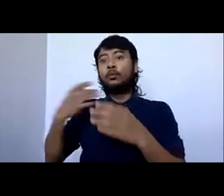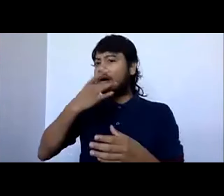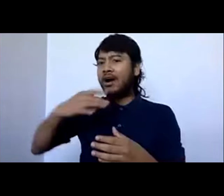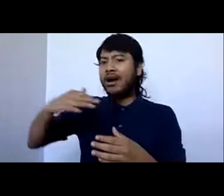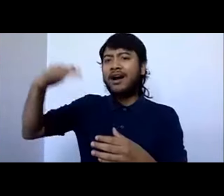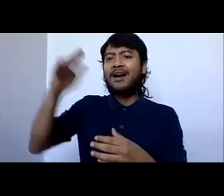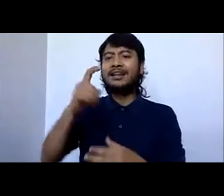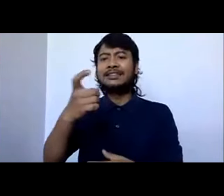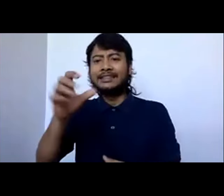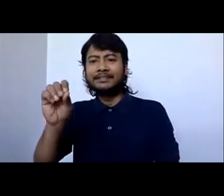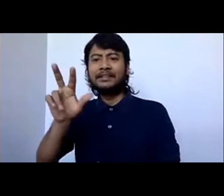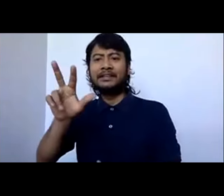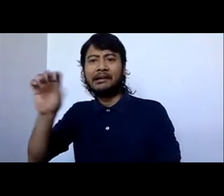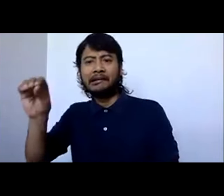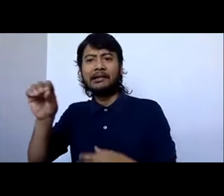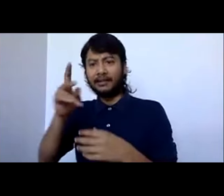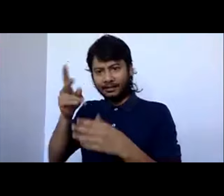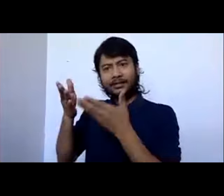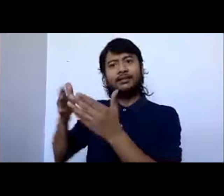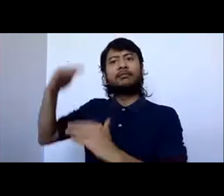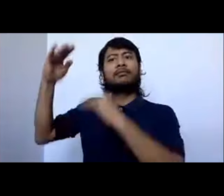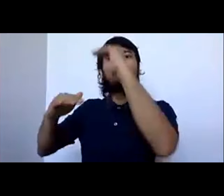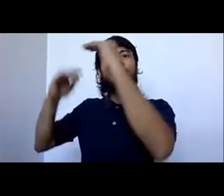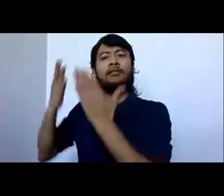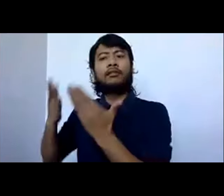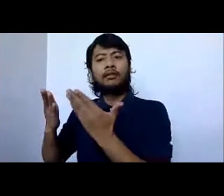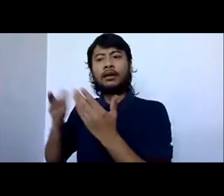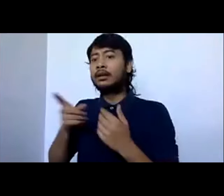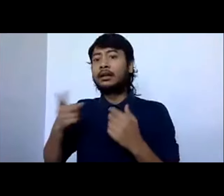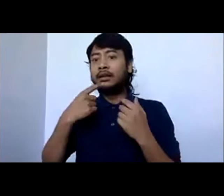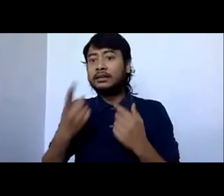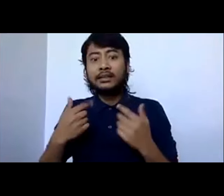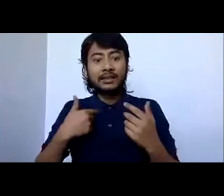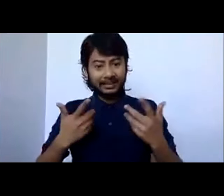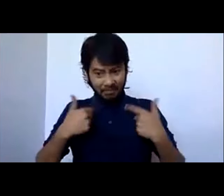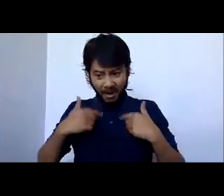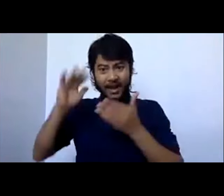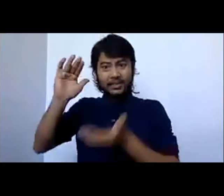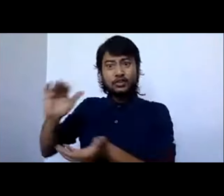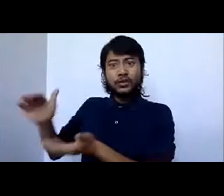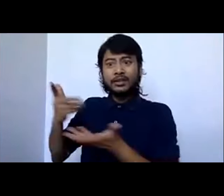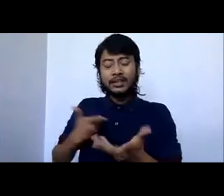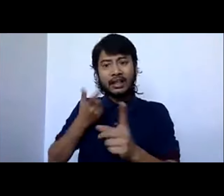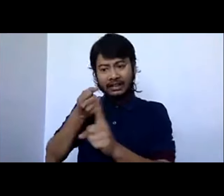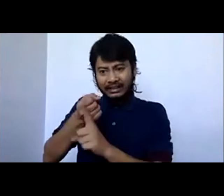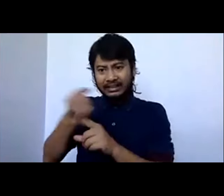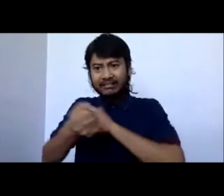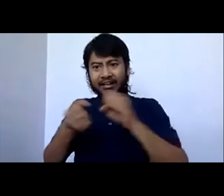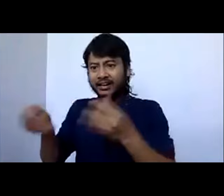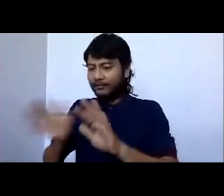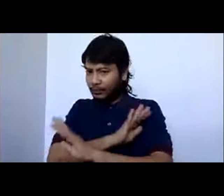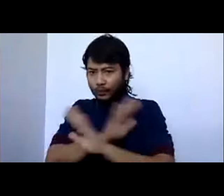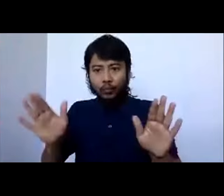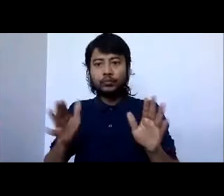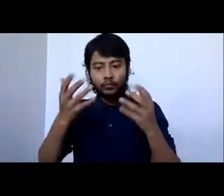look, I want some action on this because I want to leave a better world for my kids and for my grandkids. So if anything, I